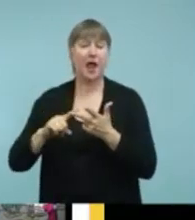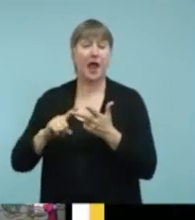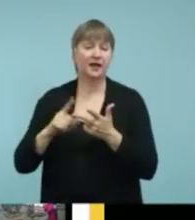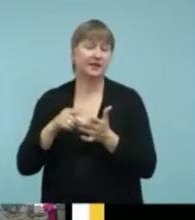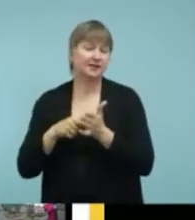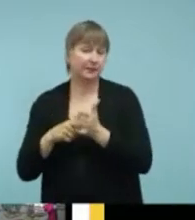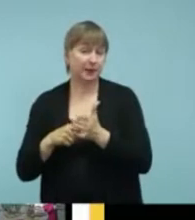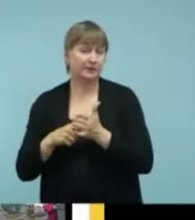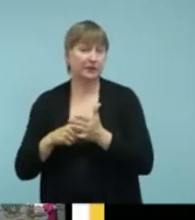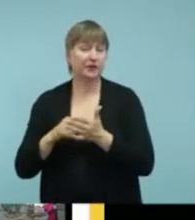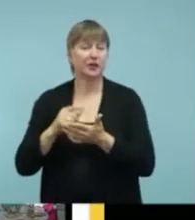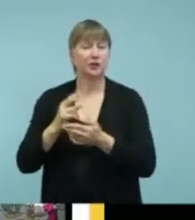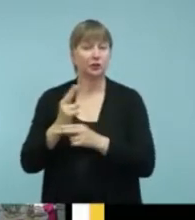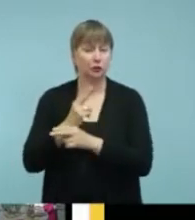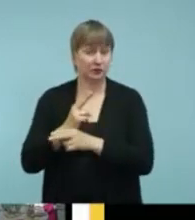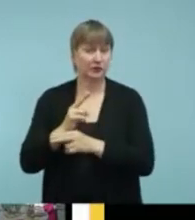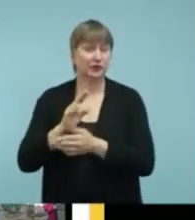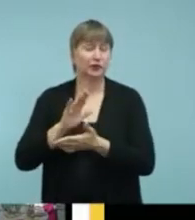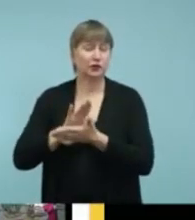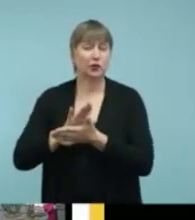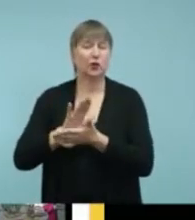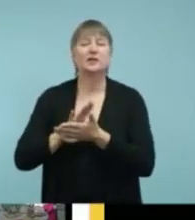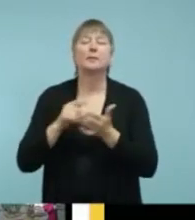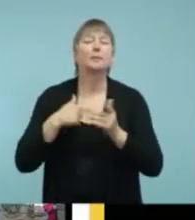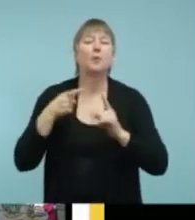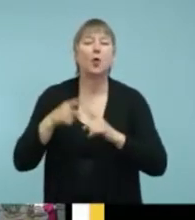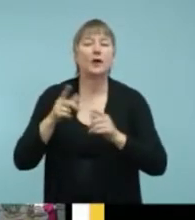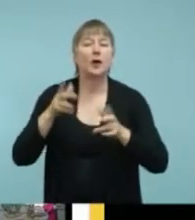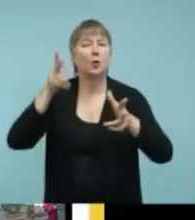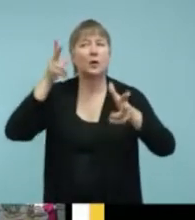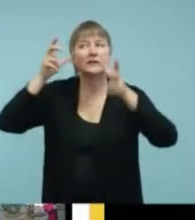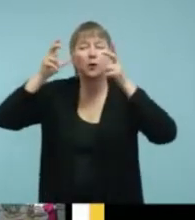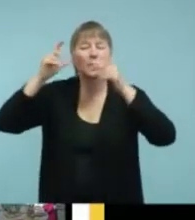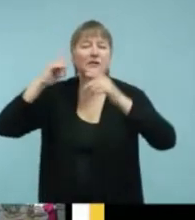there's different kinds of, um, sound simulations with and without FM.